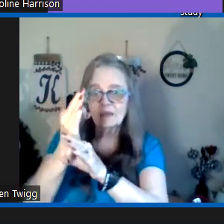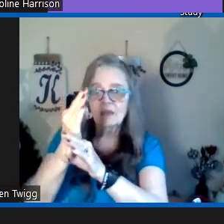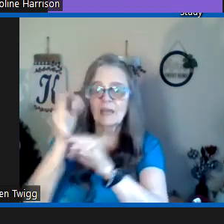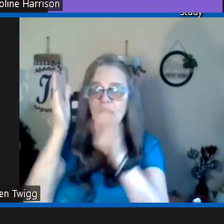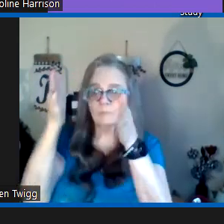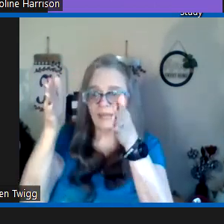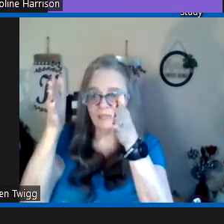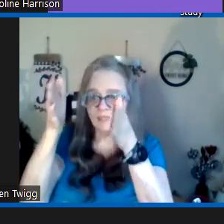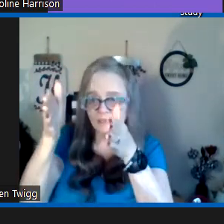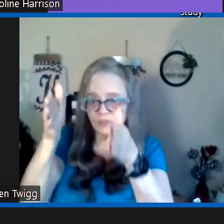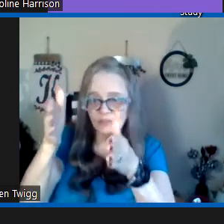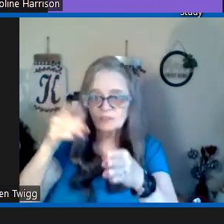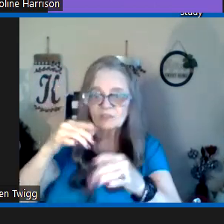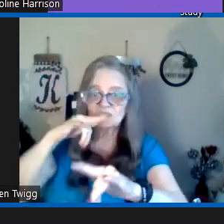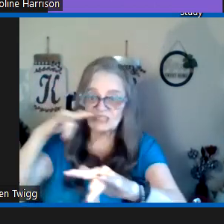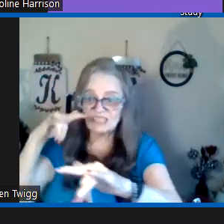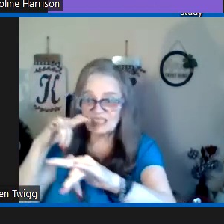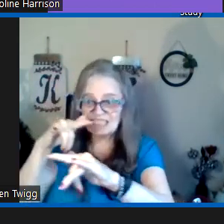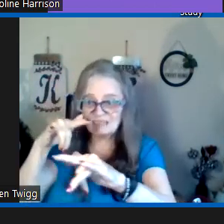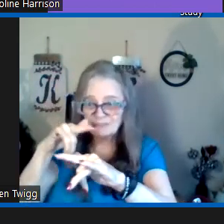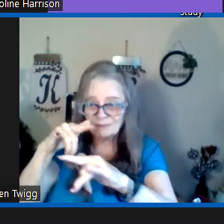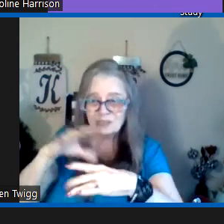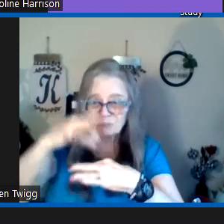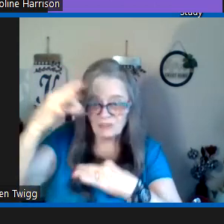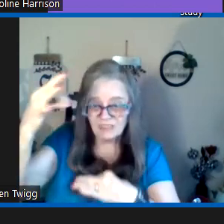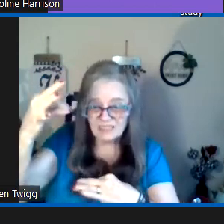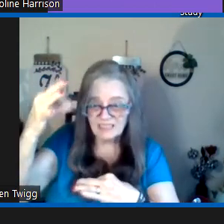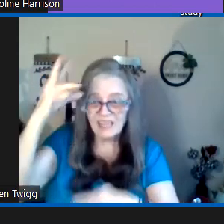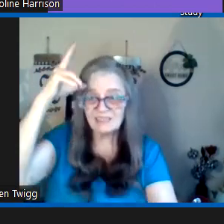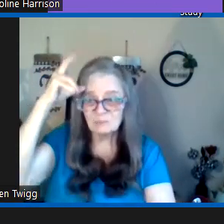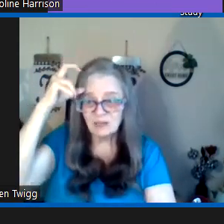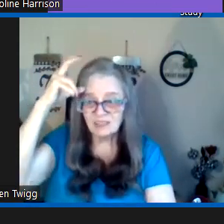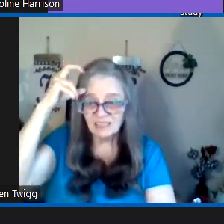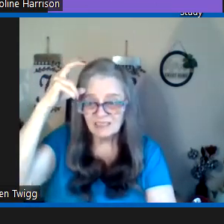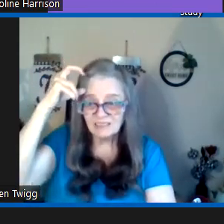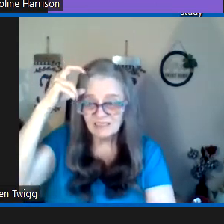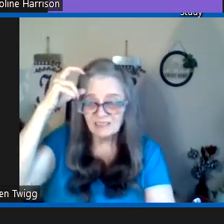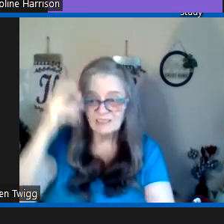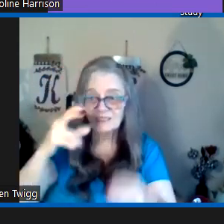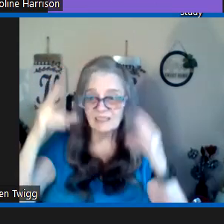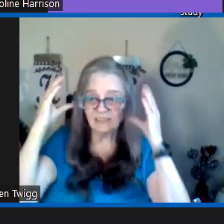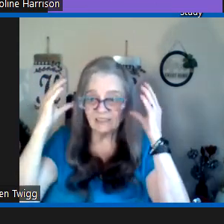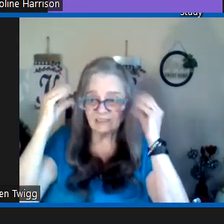and pay attention to deceitful spirits and demonic